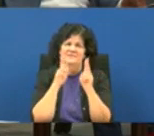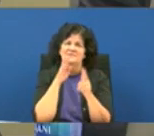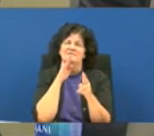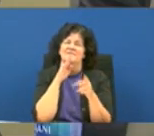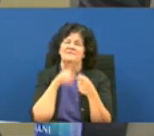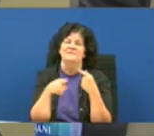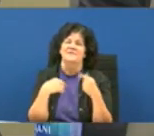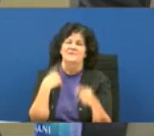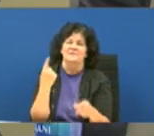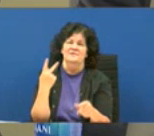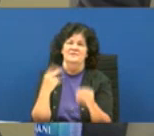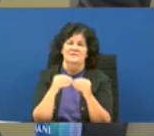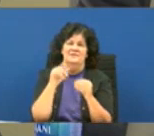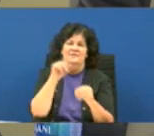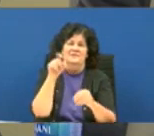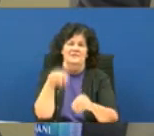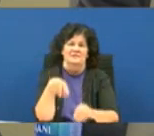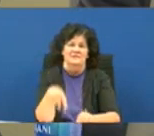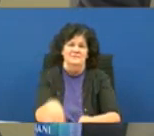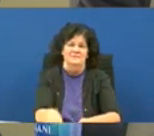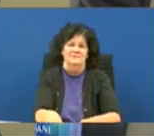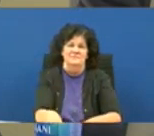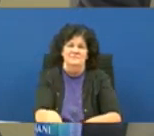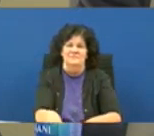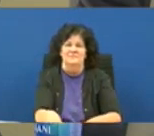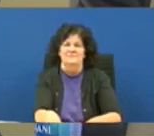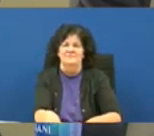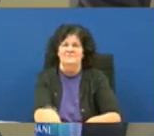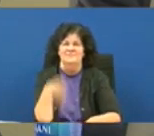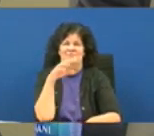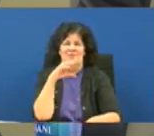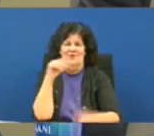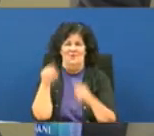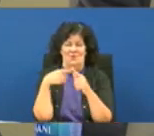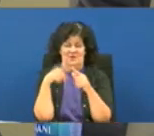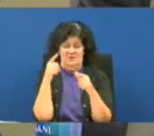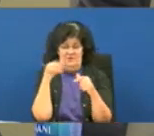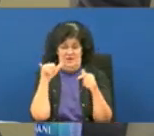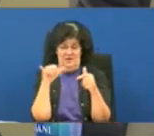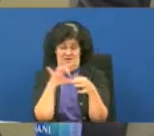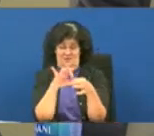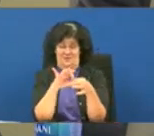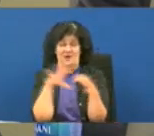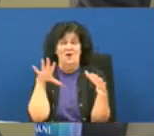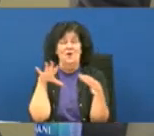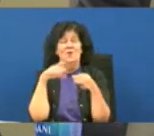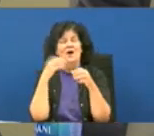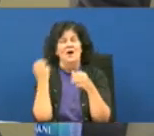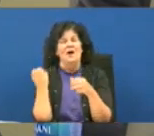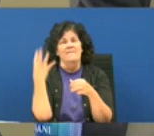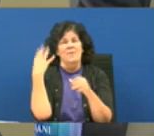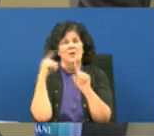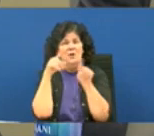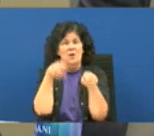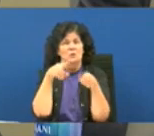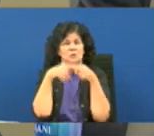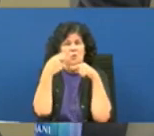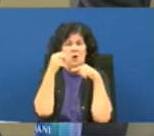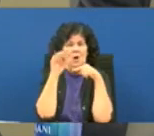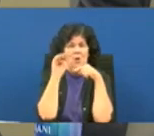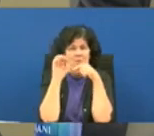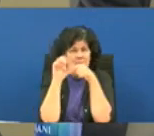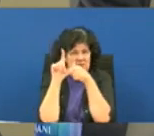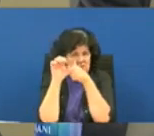all right so uh when when the when they're released from your care how many go back into the homeless population